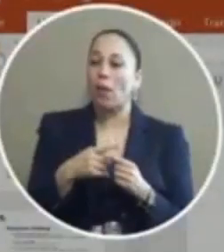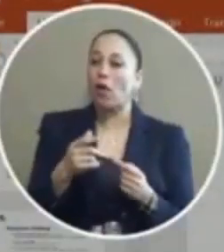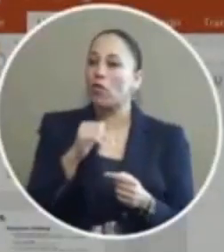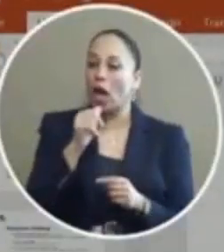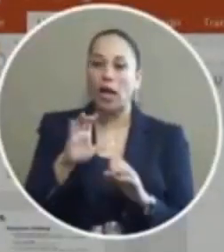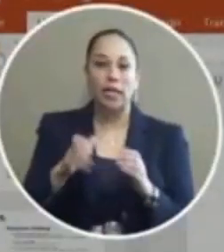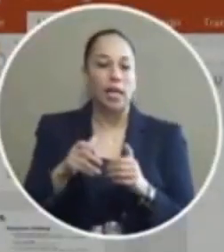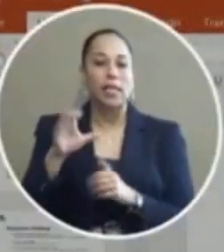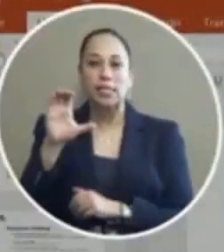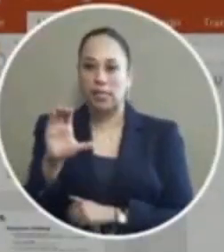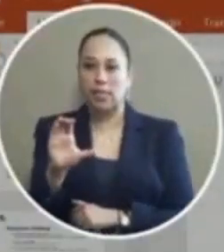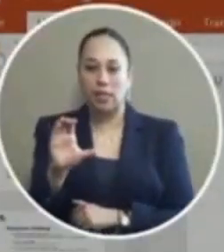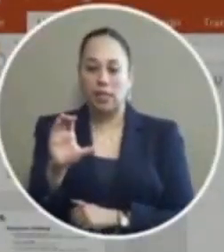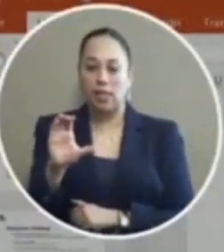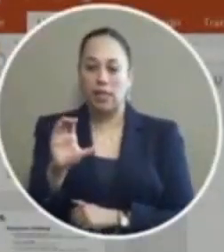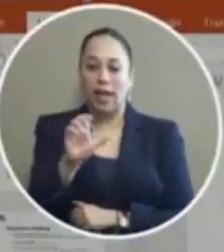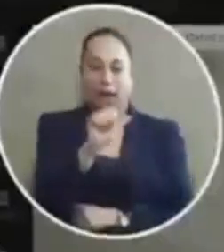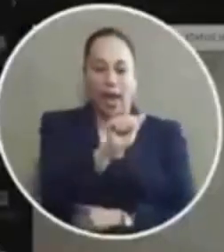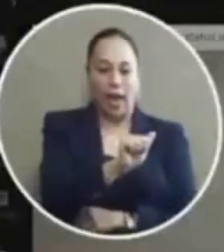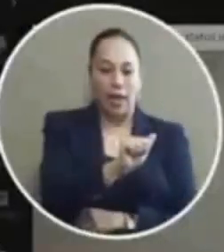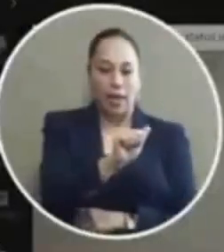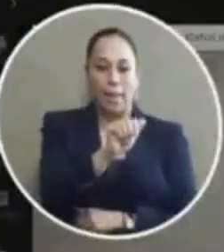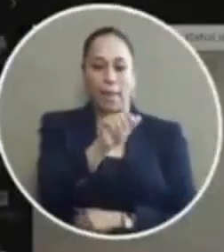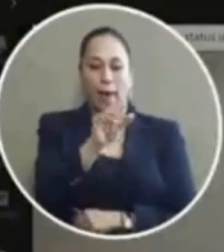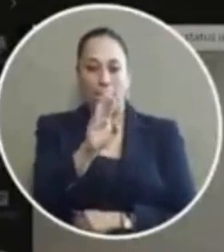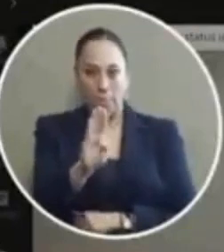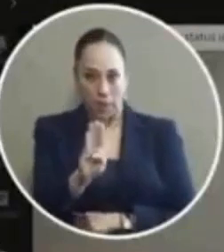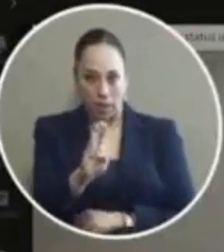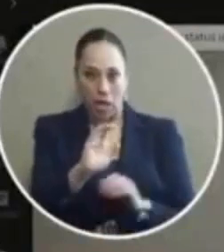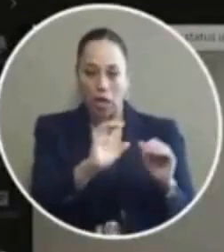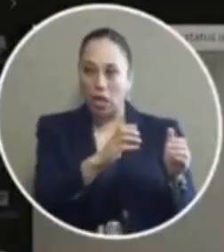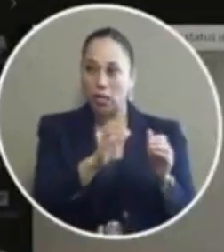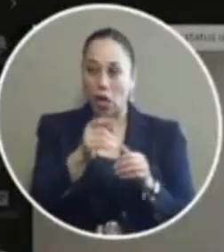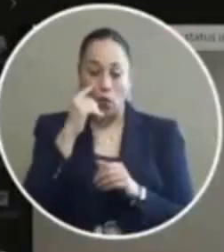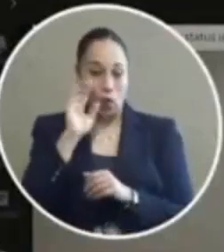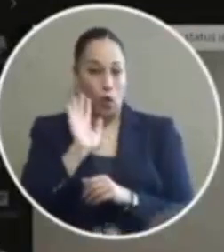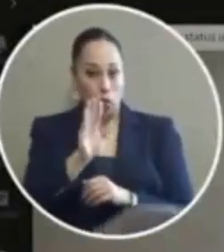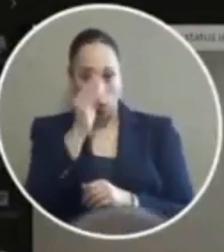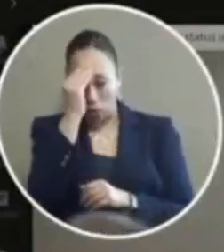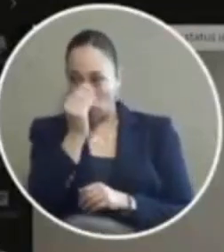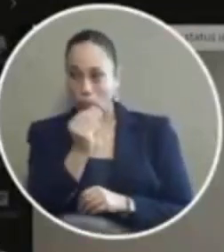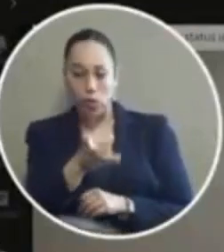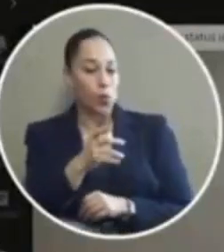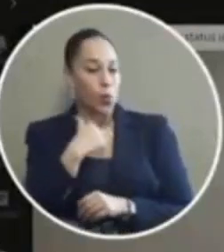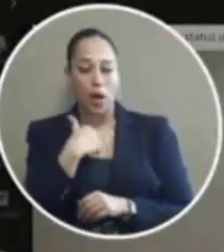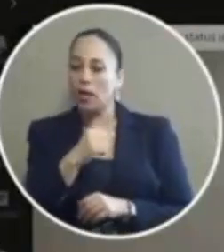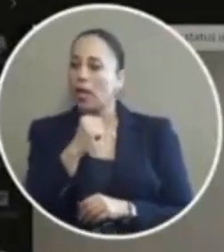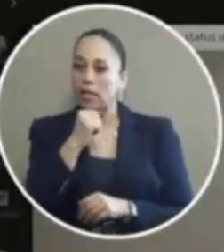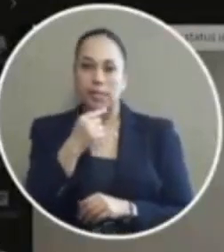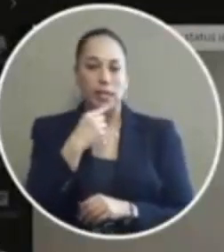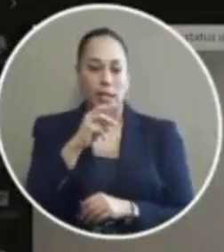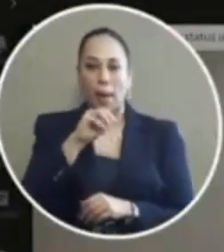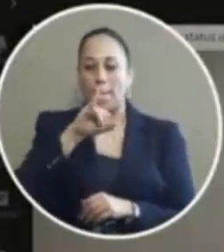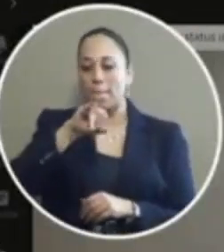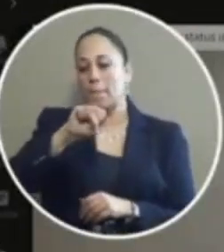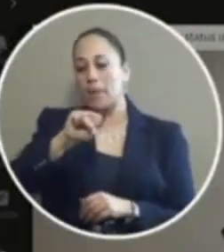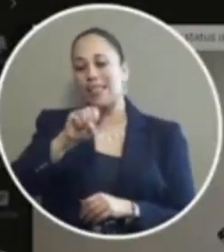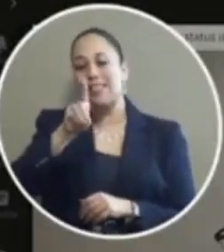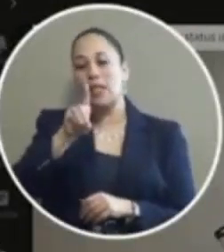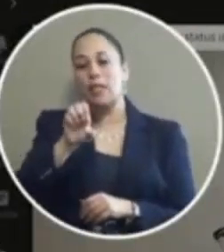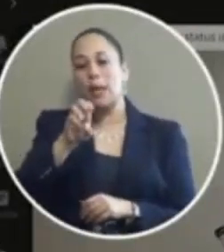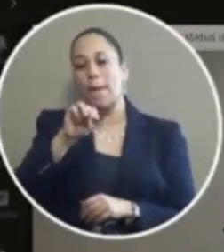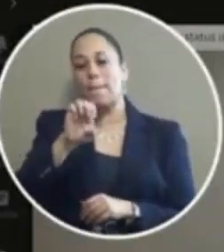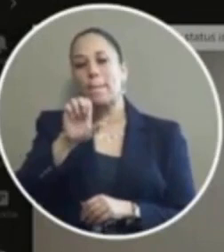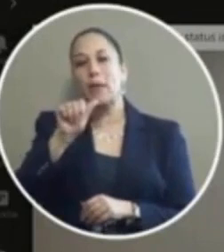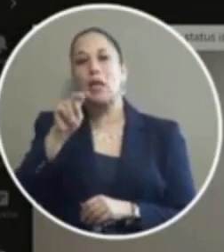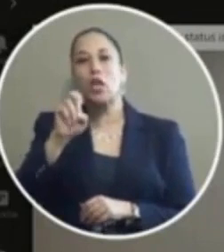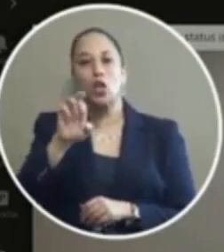C's we're talking about A's A and B's and just for your information we're not talking about every misdemeanor we're only talking